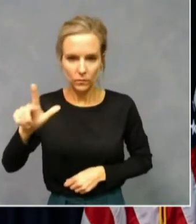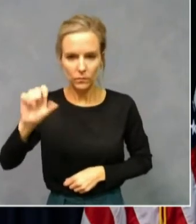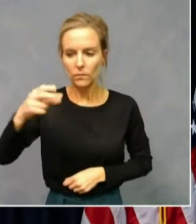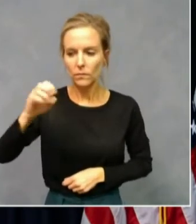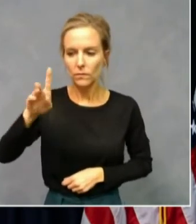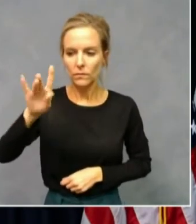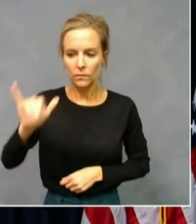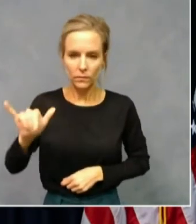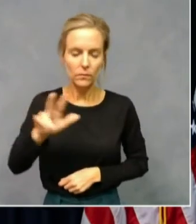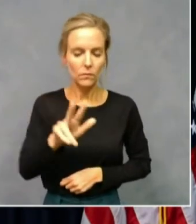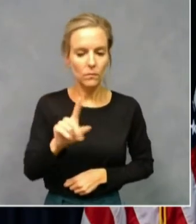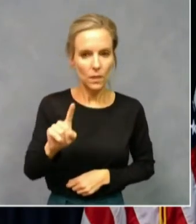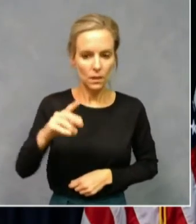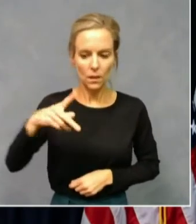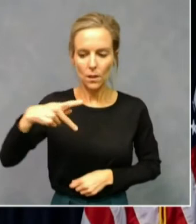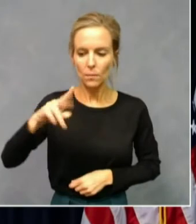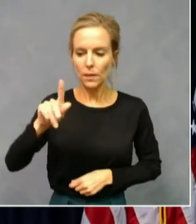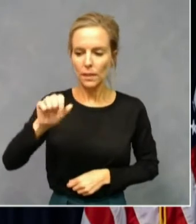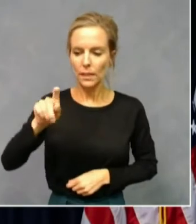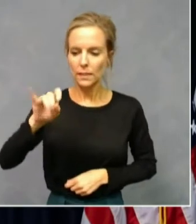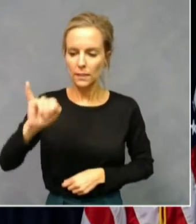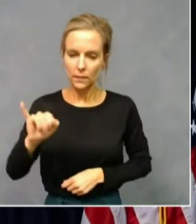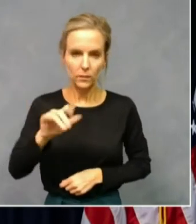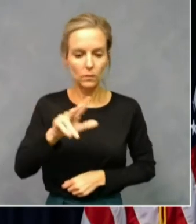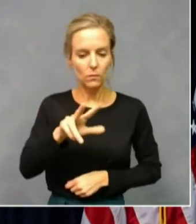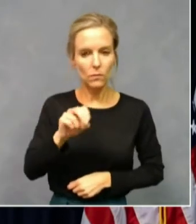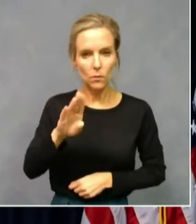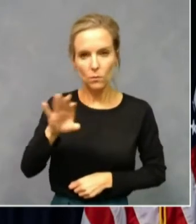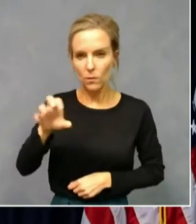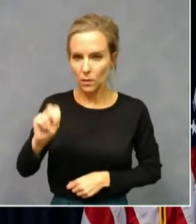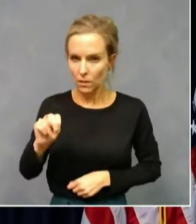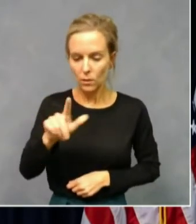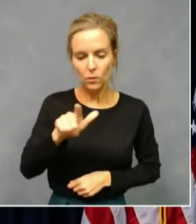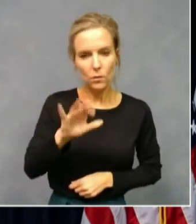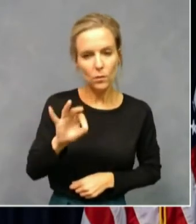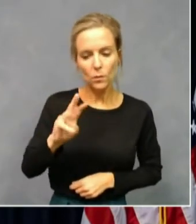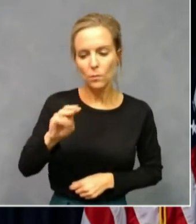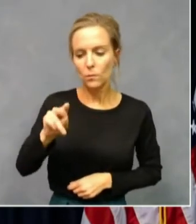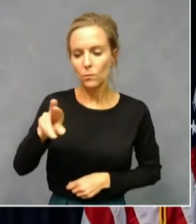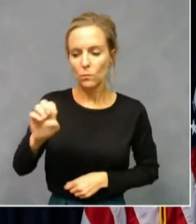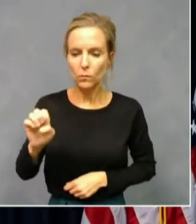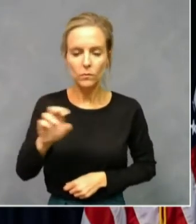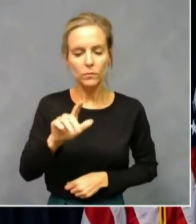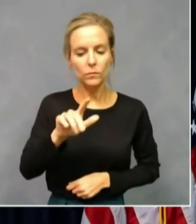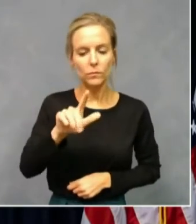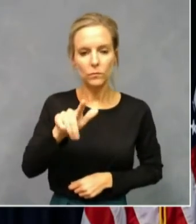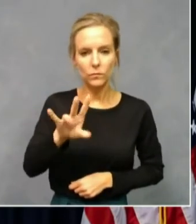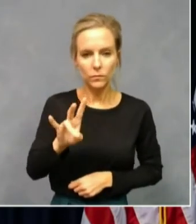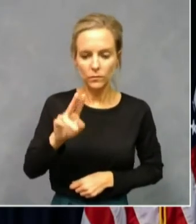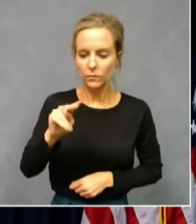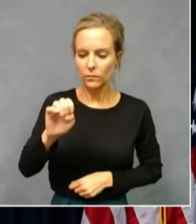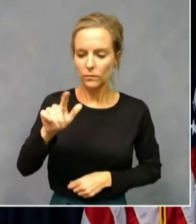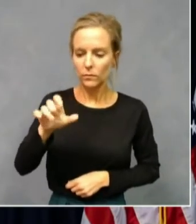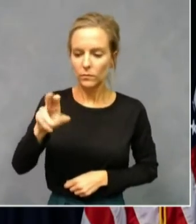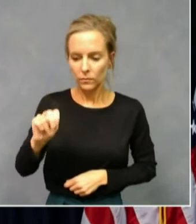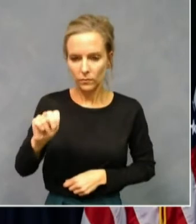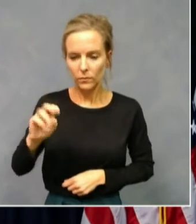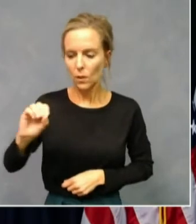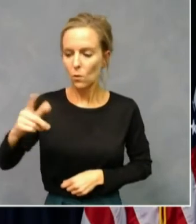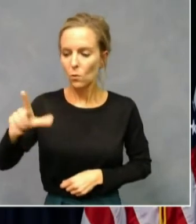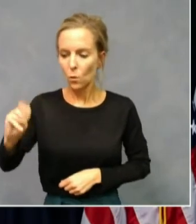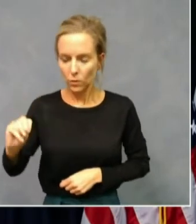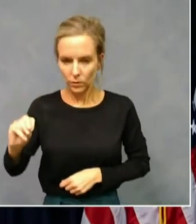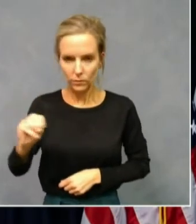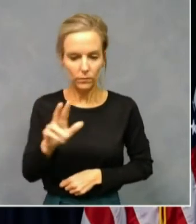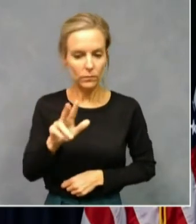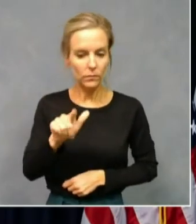31 in Pulaski, 30 in Barron, 29 in Monroe, 27 in Nelson and Oldham, 25